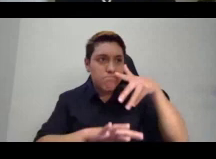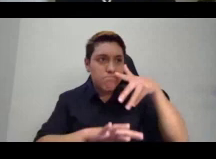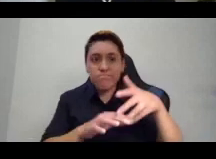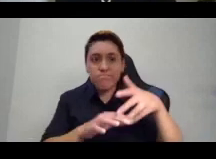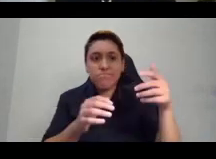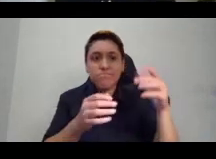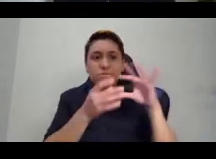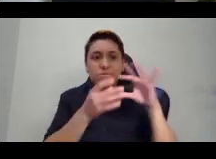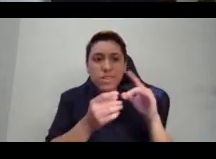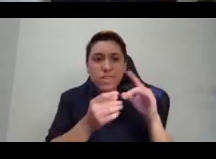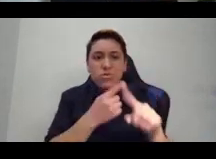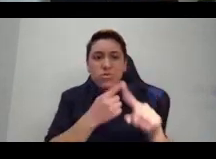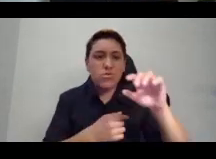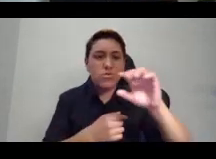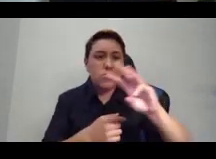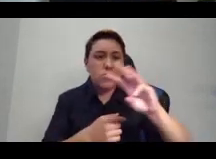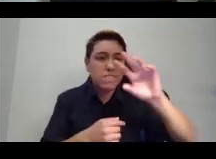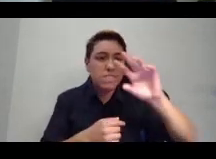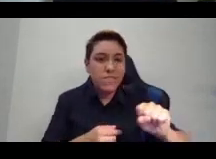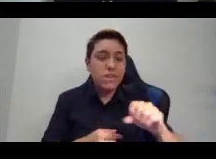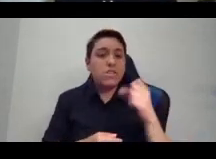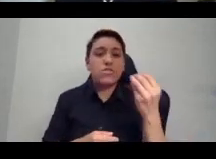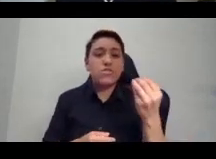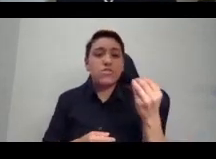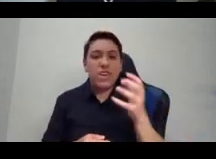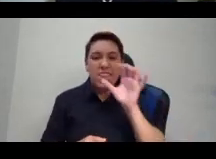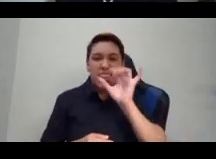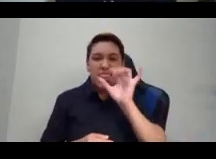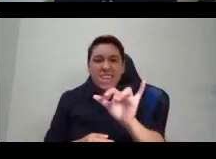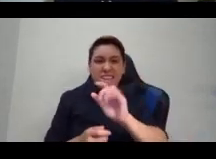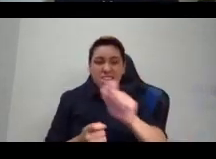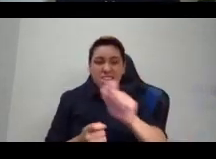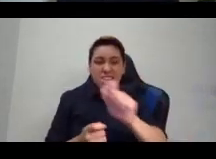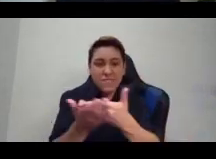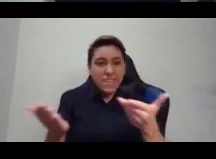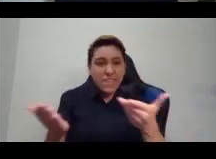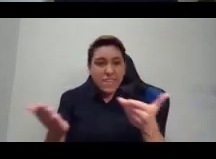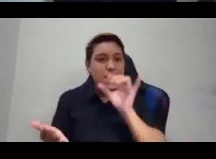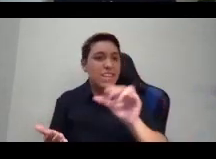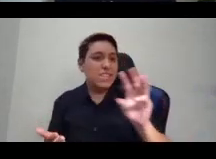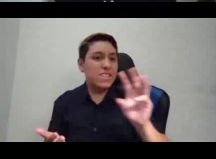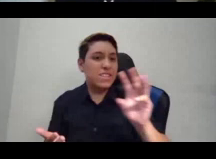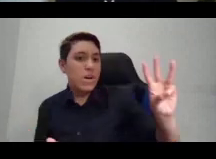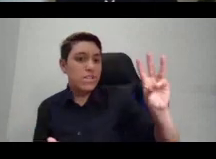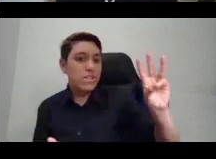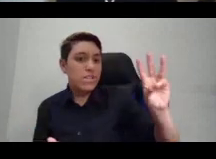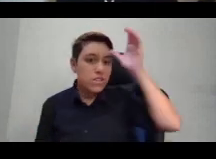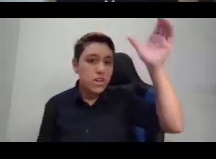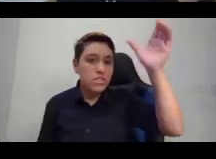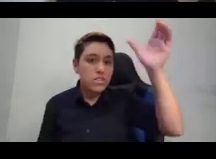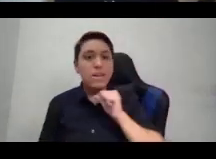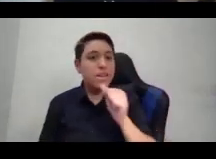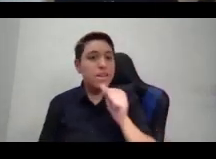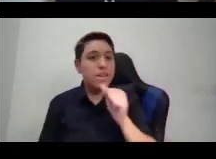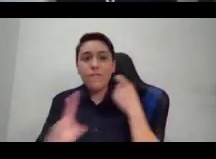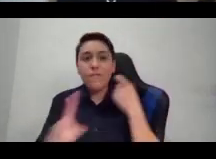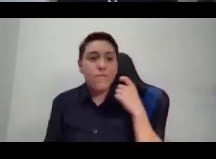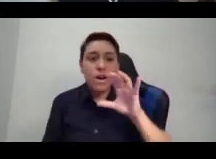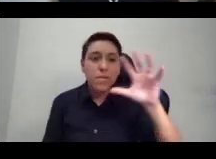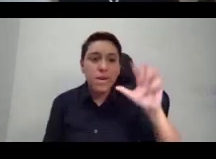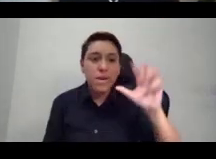even the very thing that they're attaching their manhood to is a Western import. It is a colonial